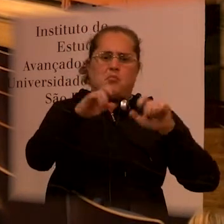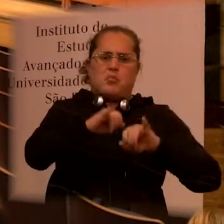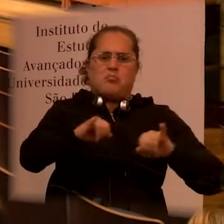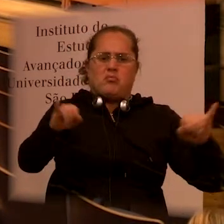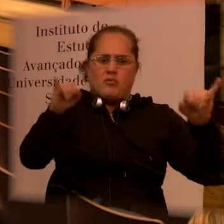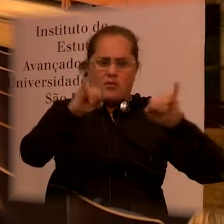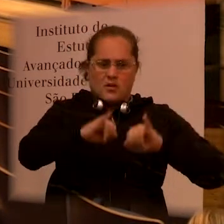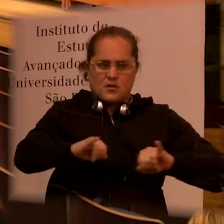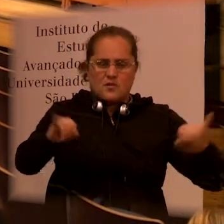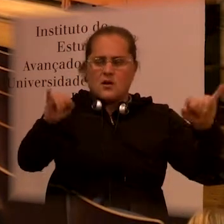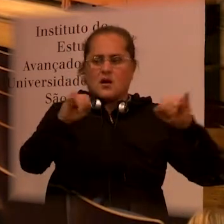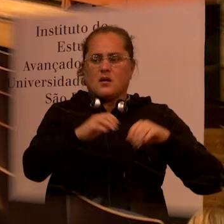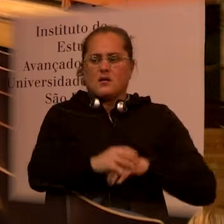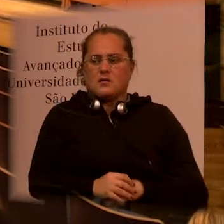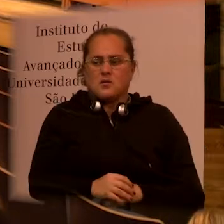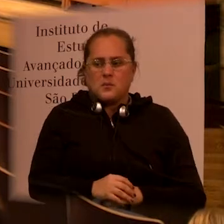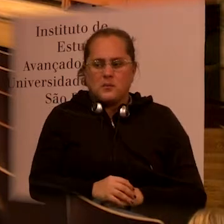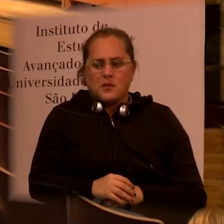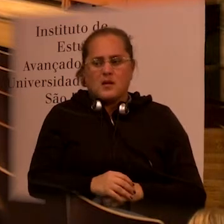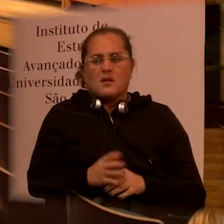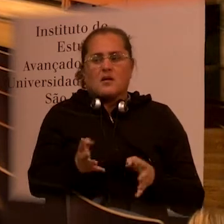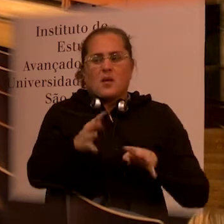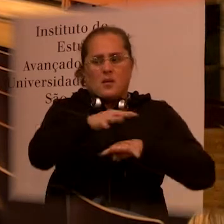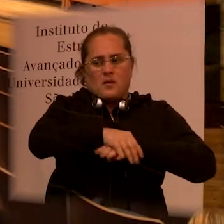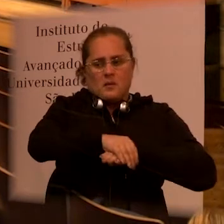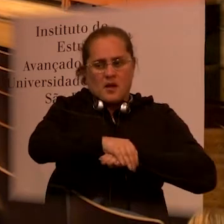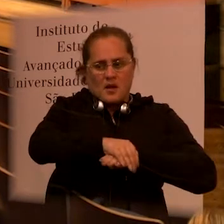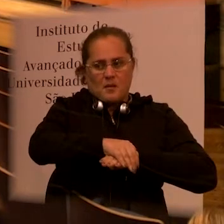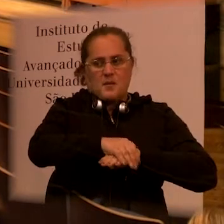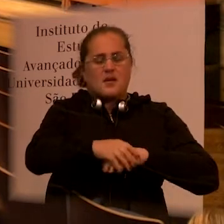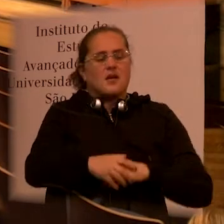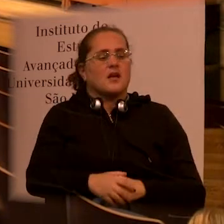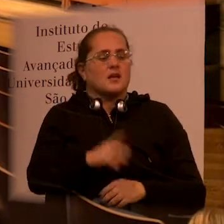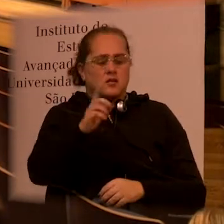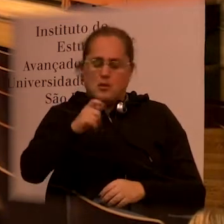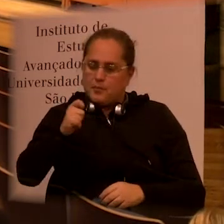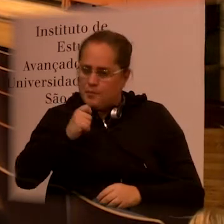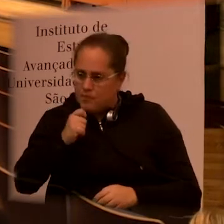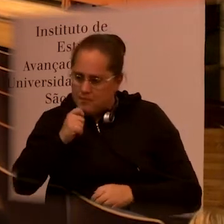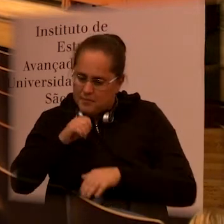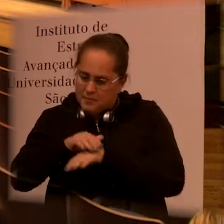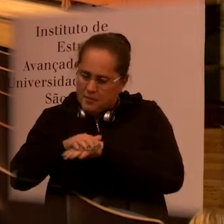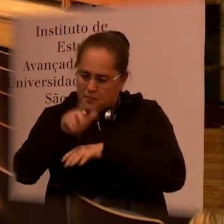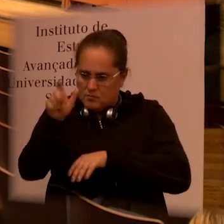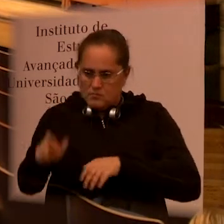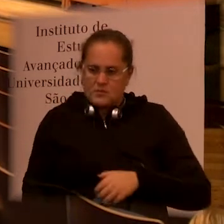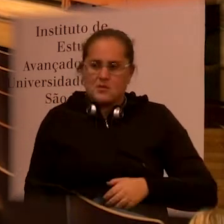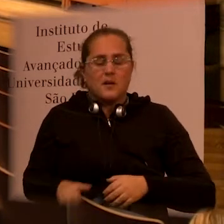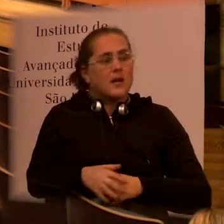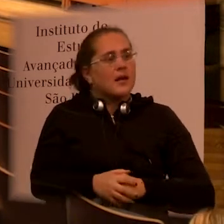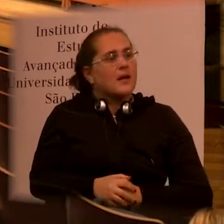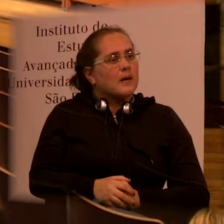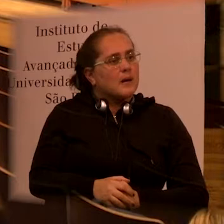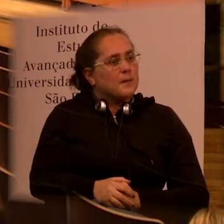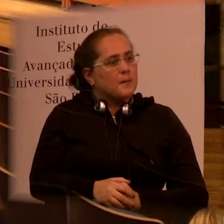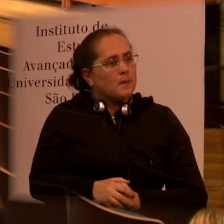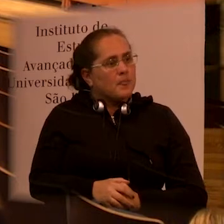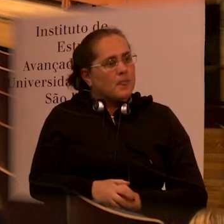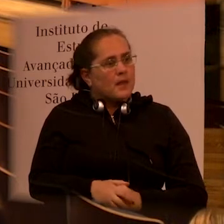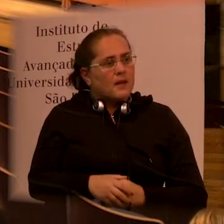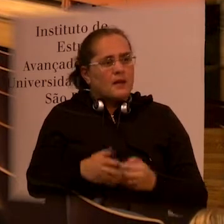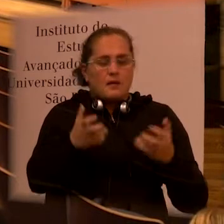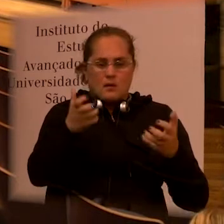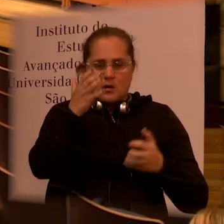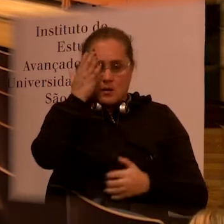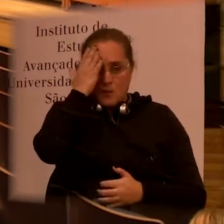that relates to Hannah's story as well and I've developed a photographic series and to display it and I'd